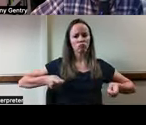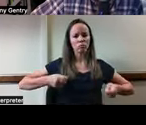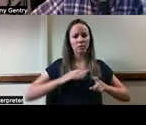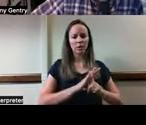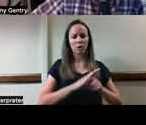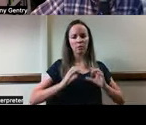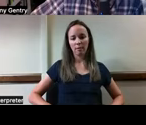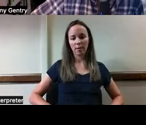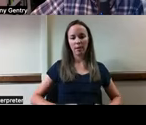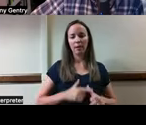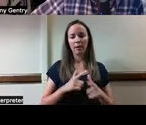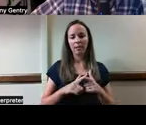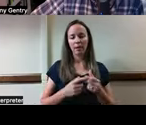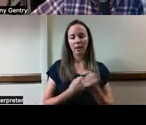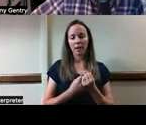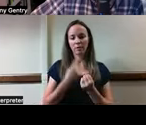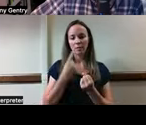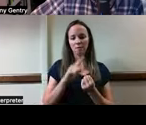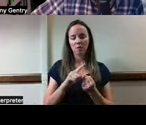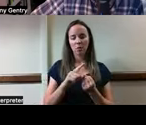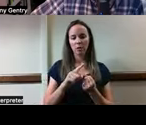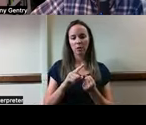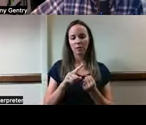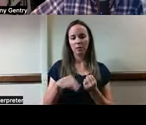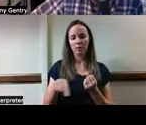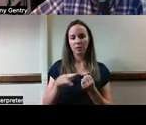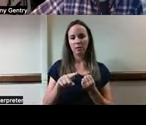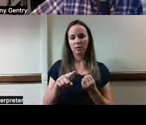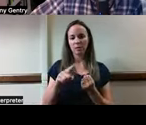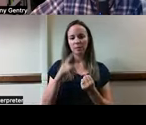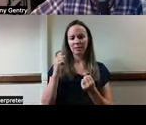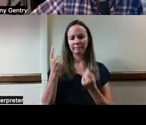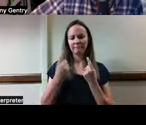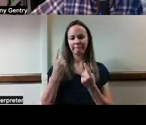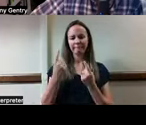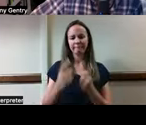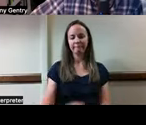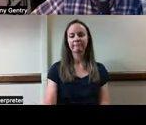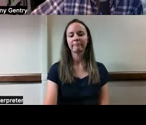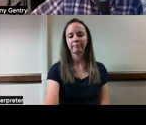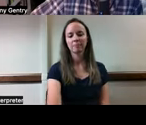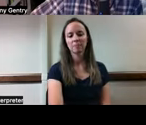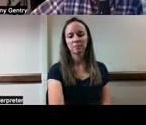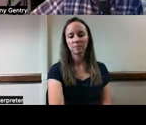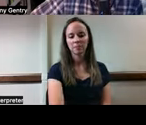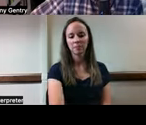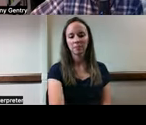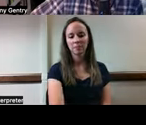Then advocate on client's behalf because this is questionable. And I guess you're, and I think you're saying ethically questionable.